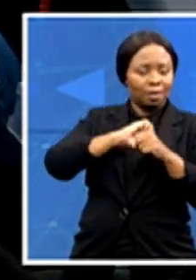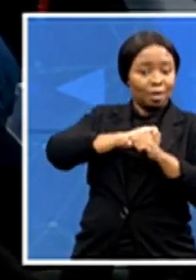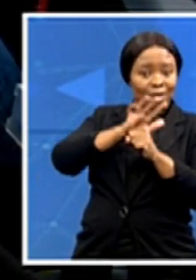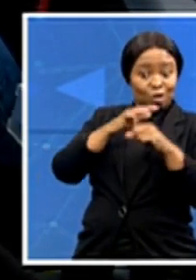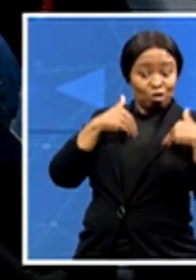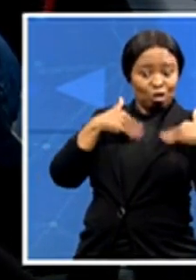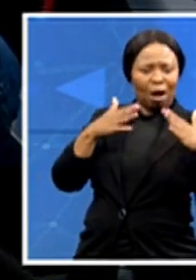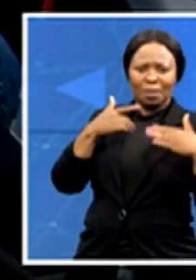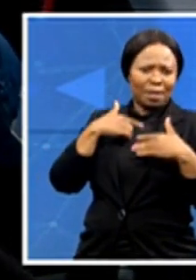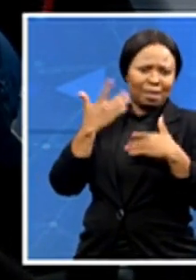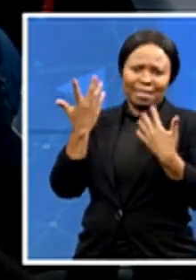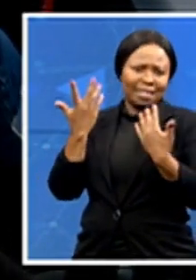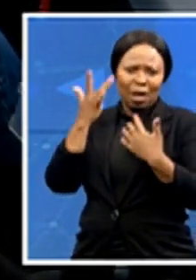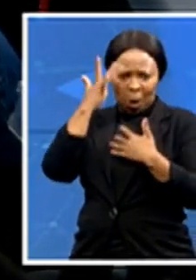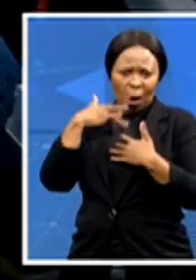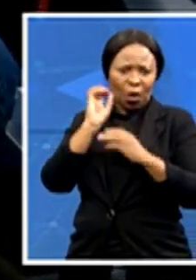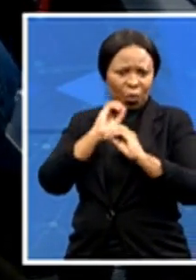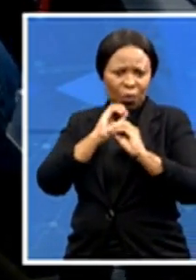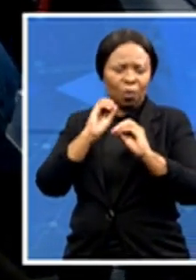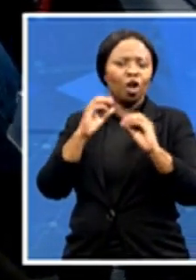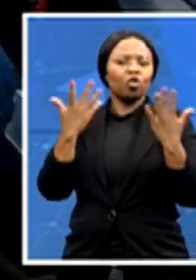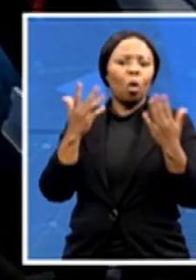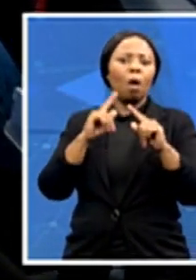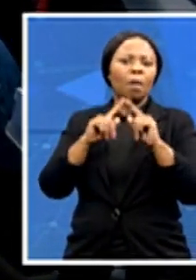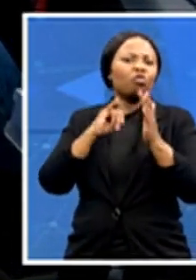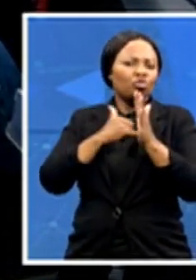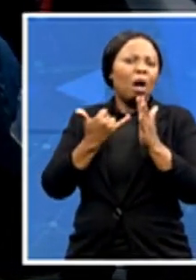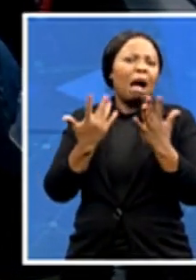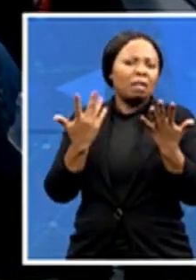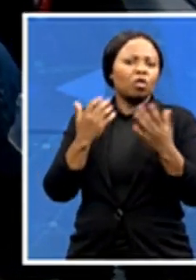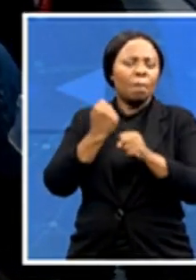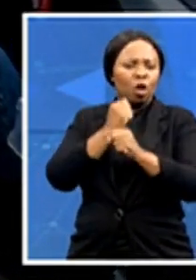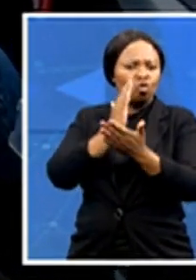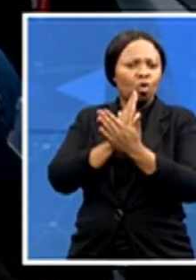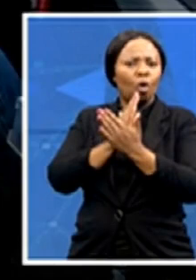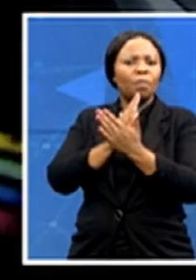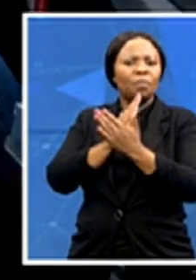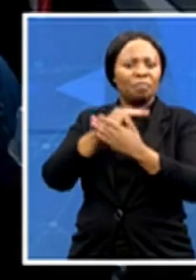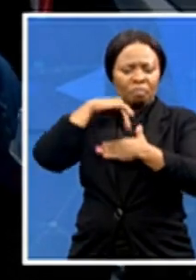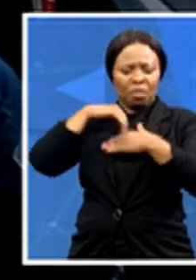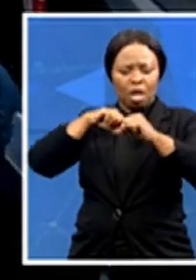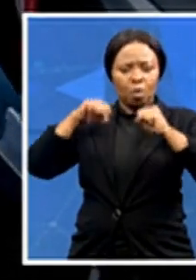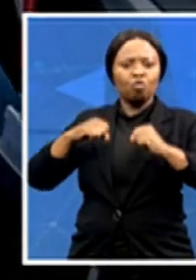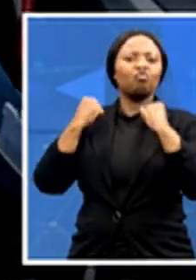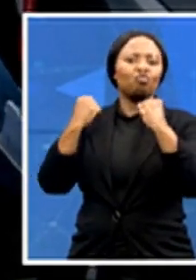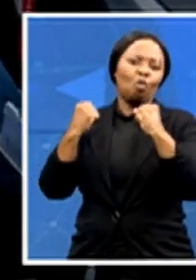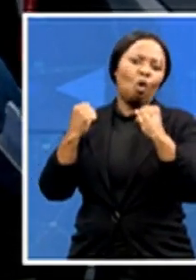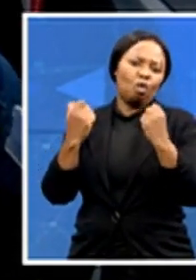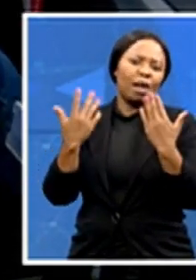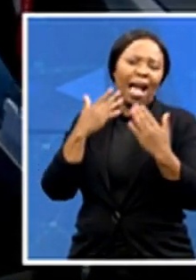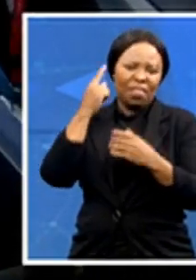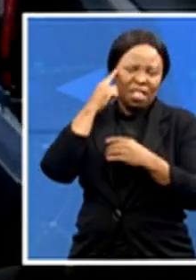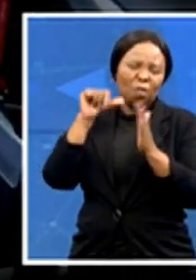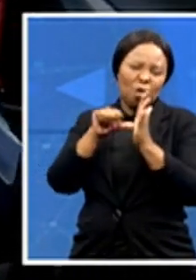So I think it's just strengthening my immunity. And yeah, that's why I think so. It's that's why I think it's important. So that's a very good